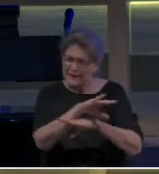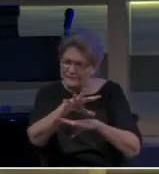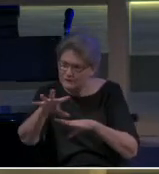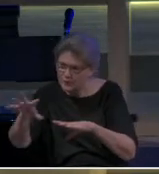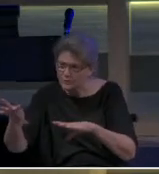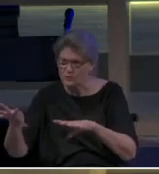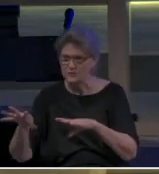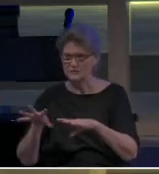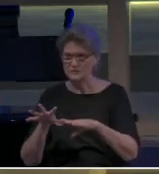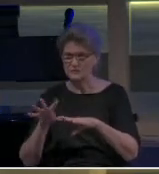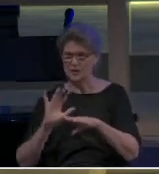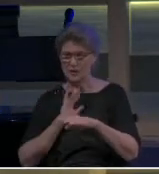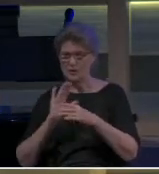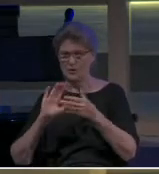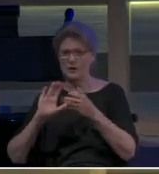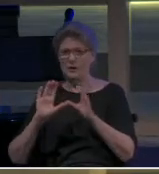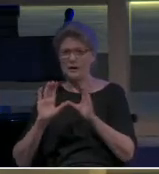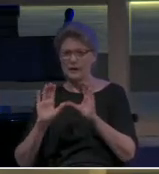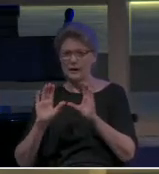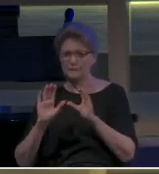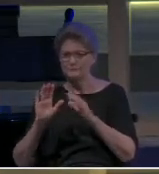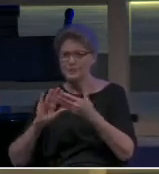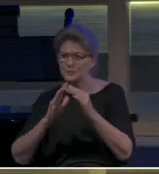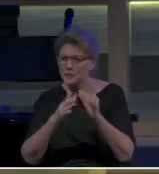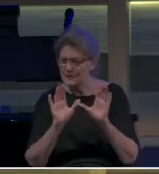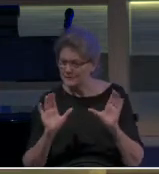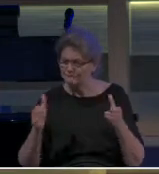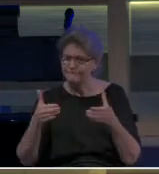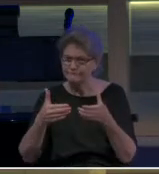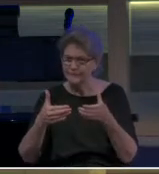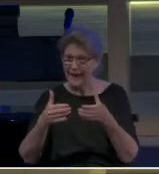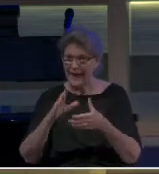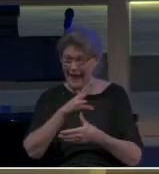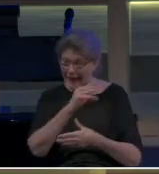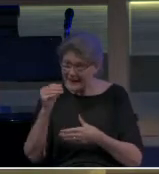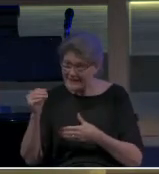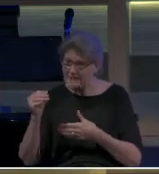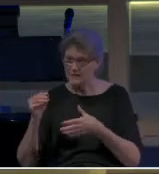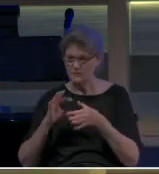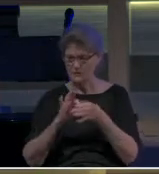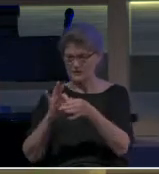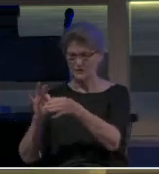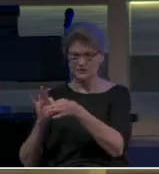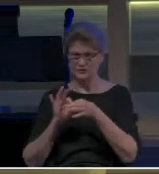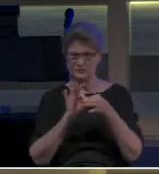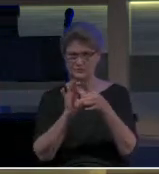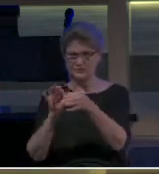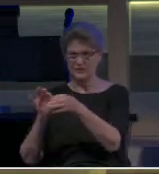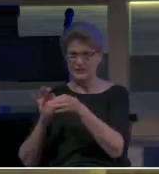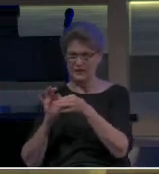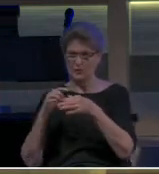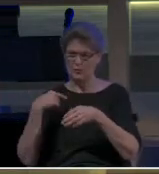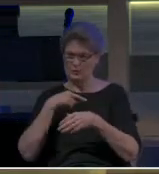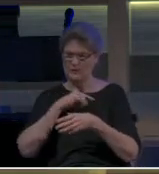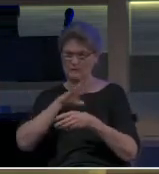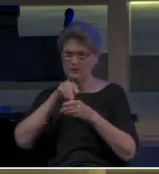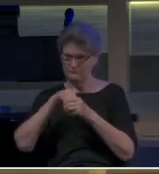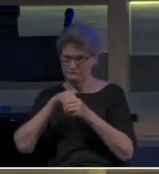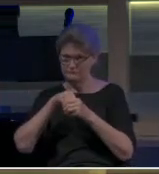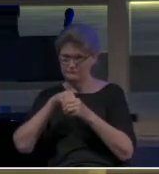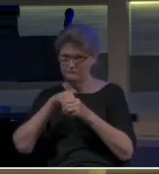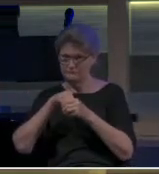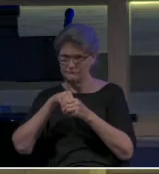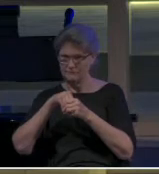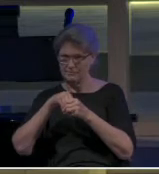us in the relationships that we find ourselves enmeshed in as believers in Messiah Jesus